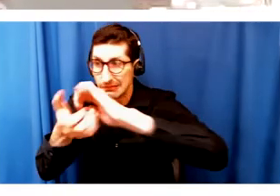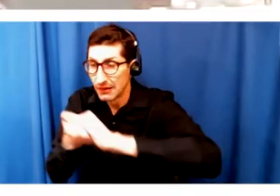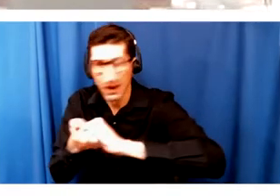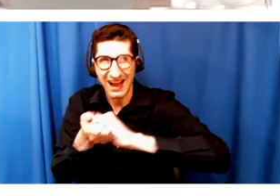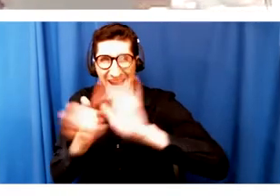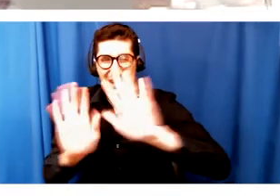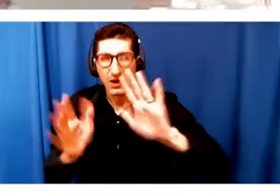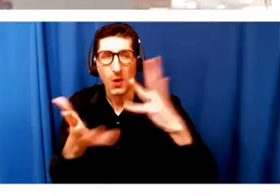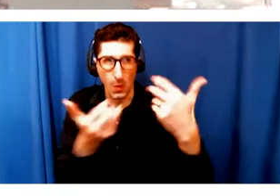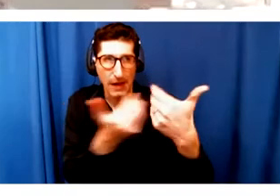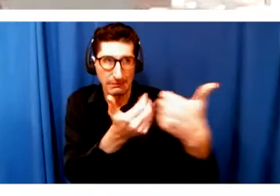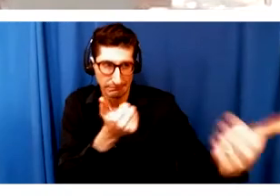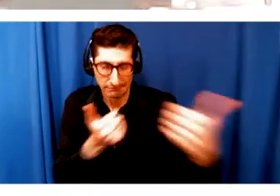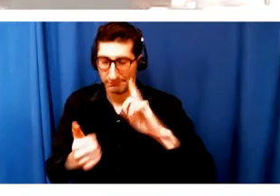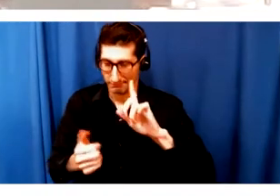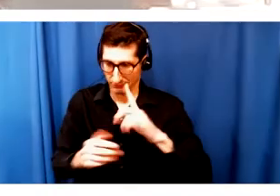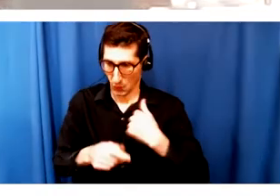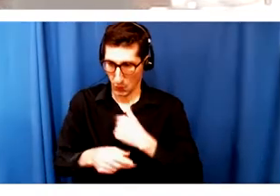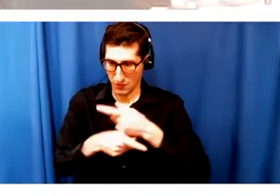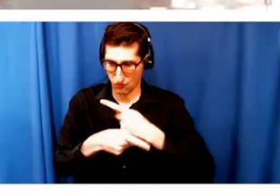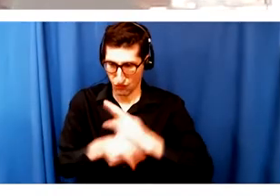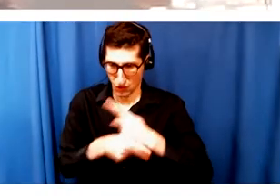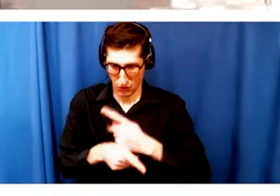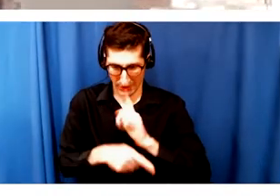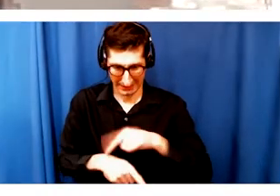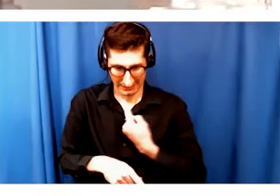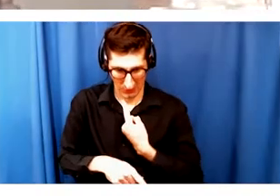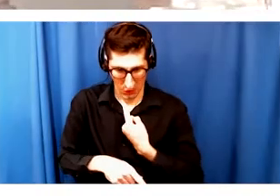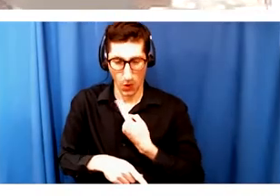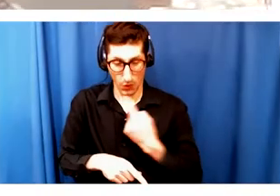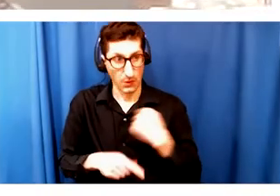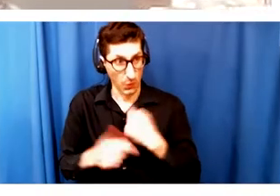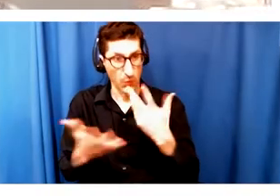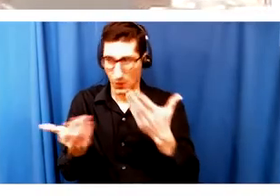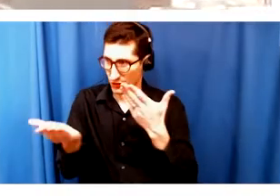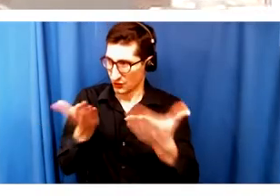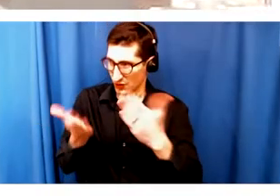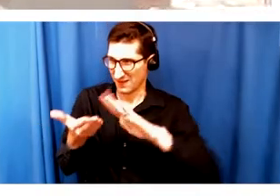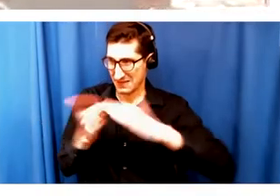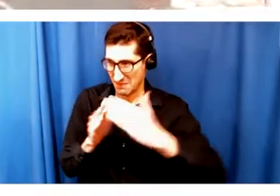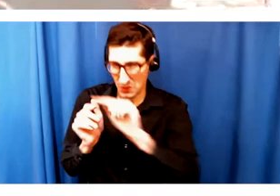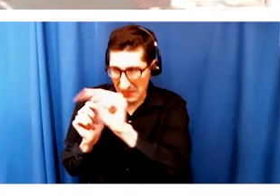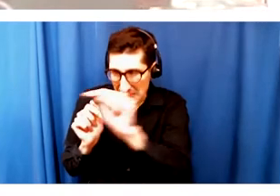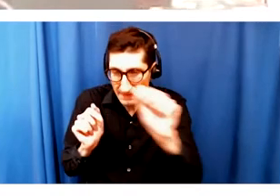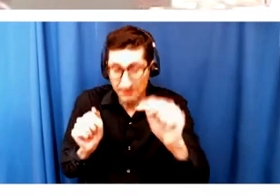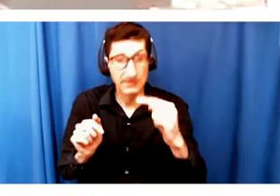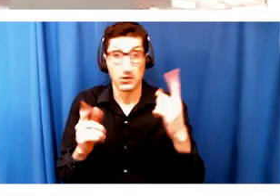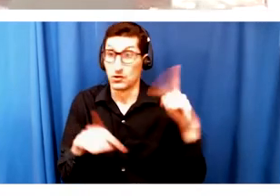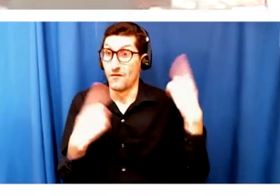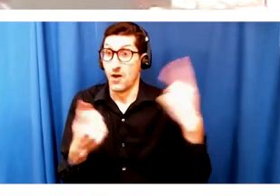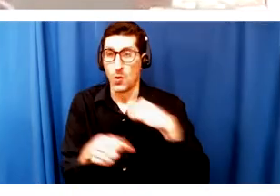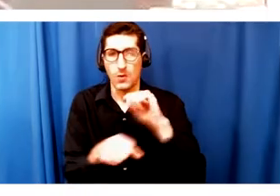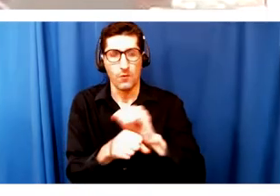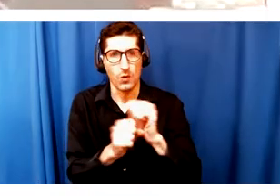producing ourselves and producing in the communities that we actually want to serve? Right now, we're on all of these great Boston stages, and we're working with some of the finest